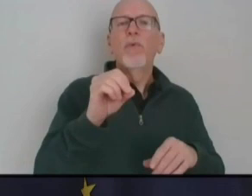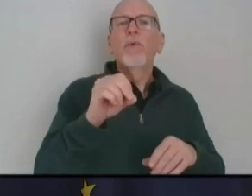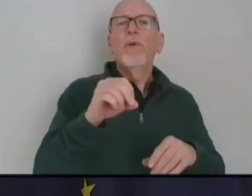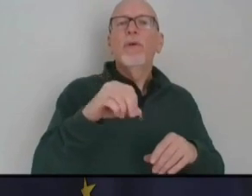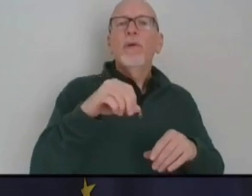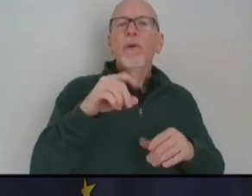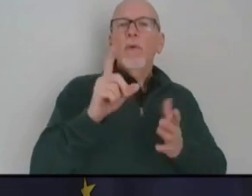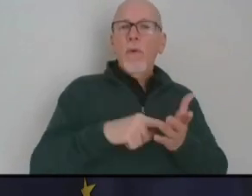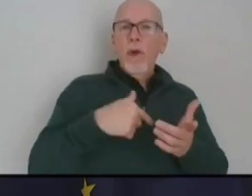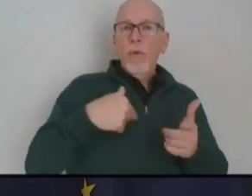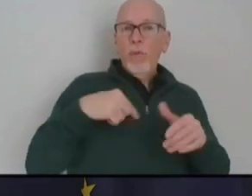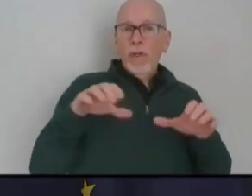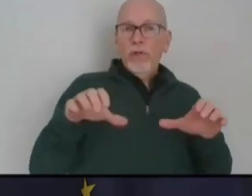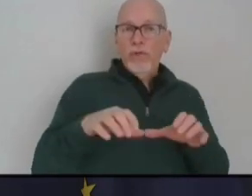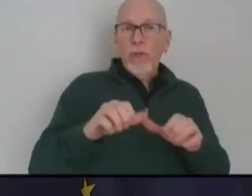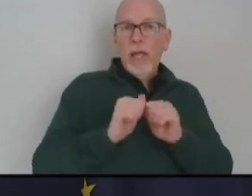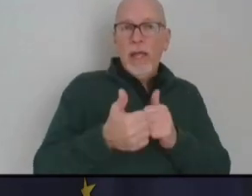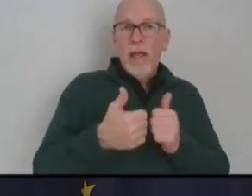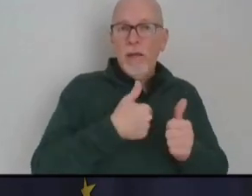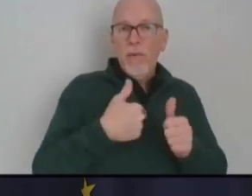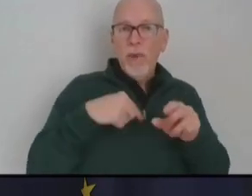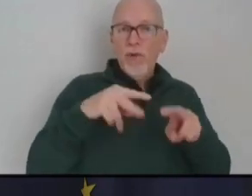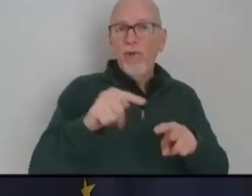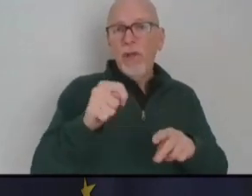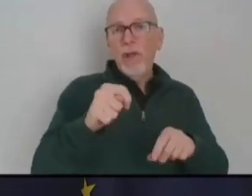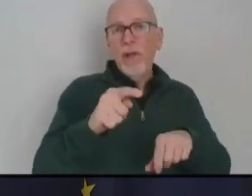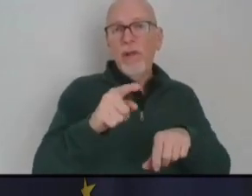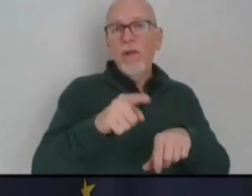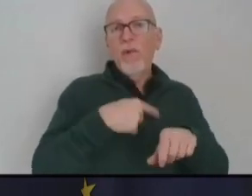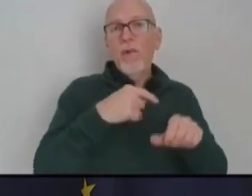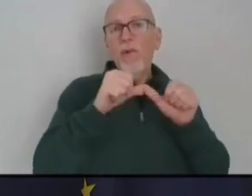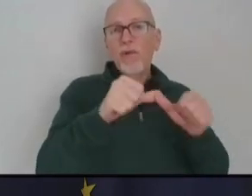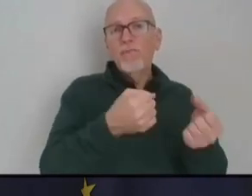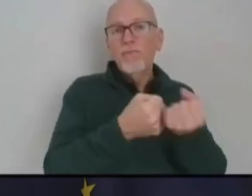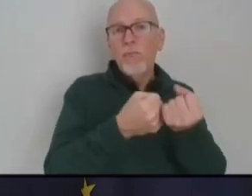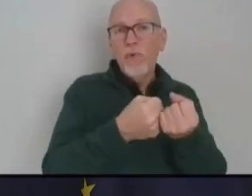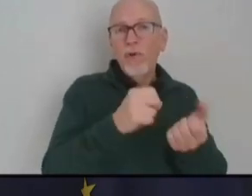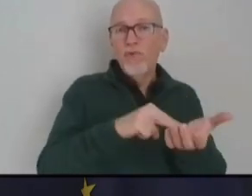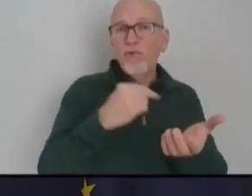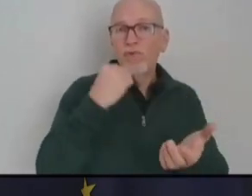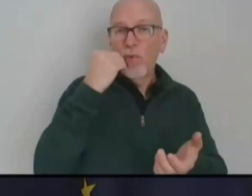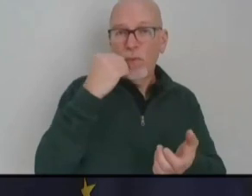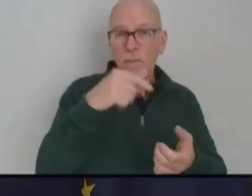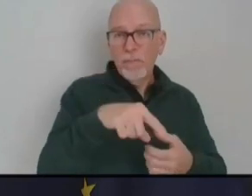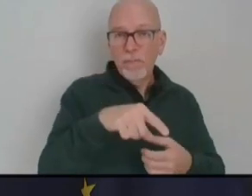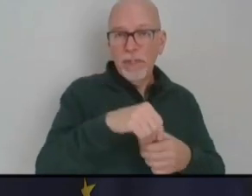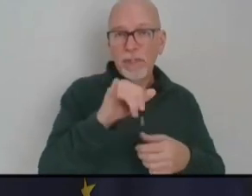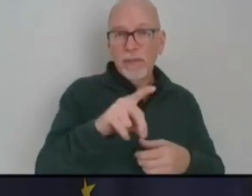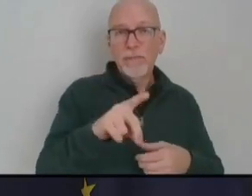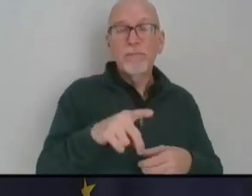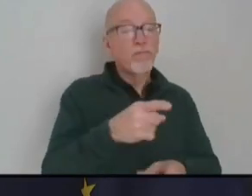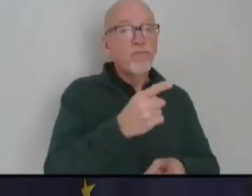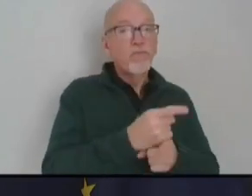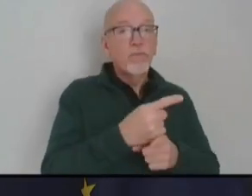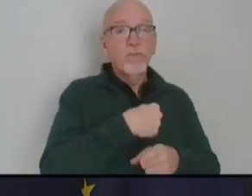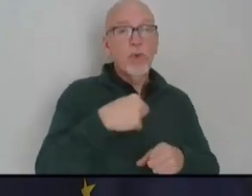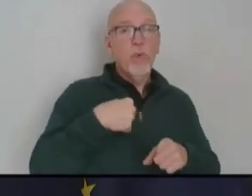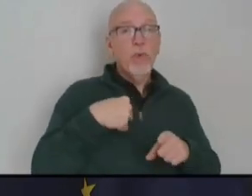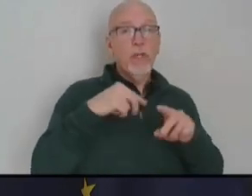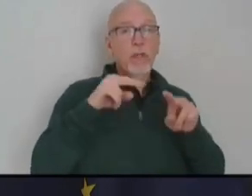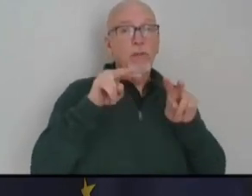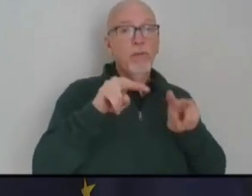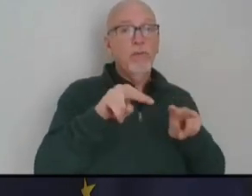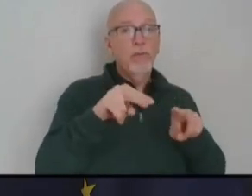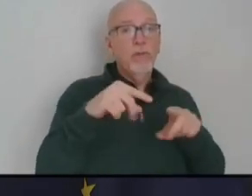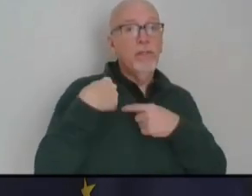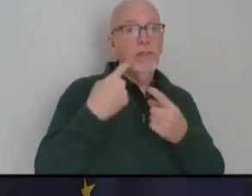what we're doing and how we're looking at long-term services and supports in the state of Indiana, first of all, you're correct. We've been looking at this since